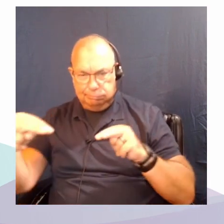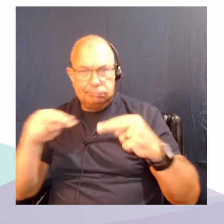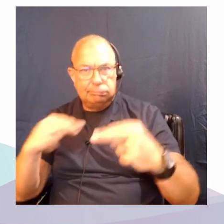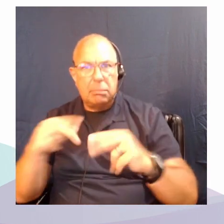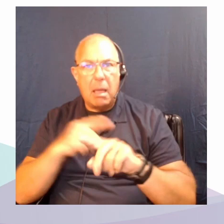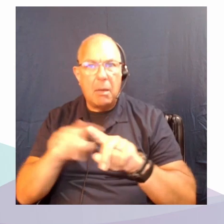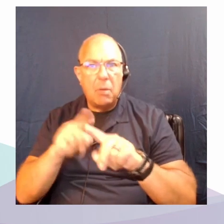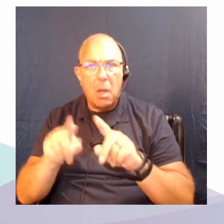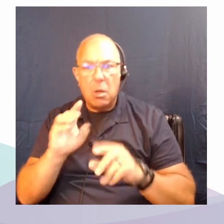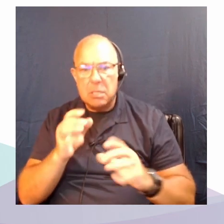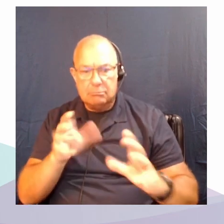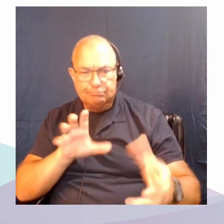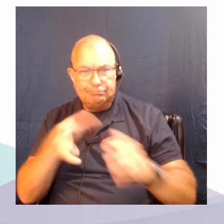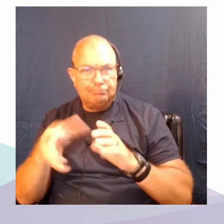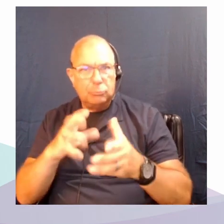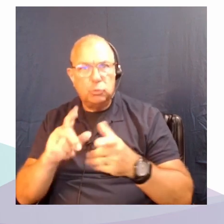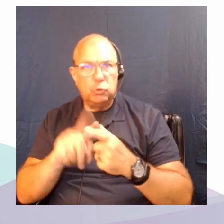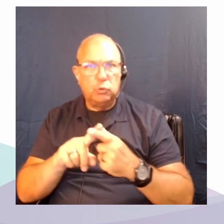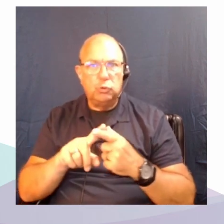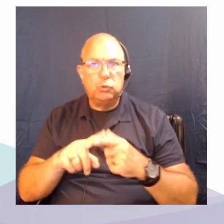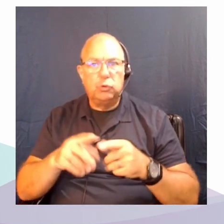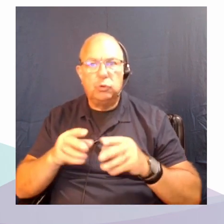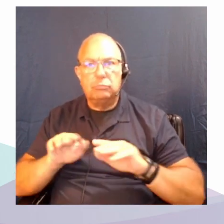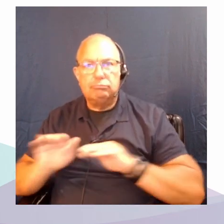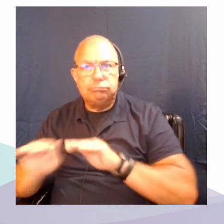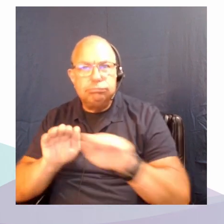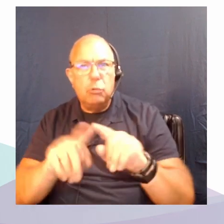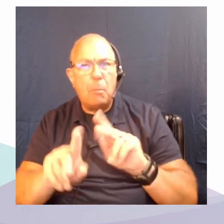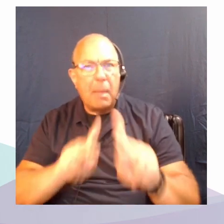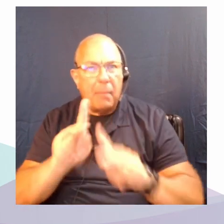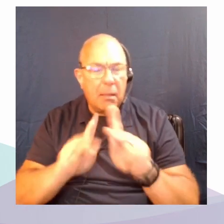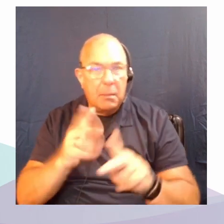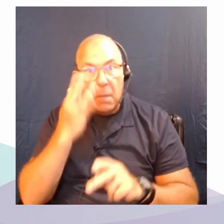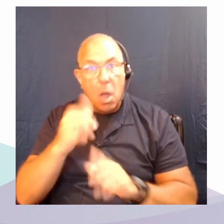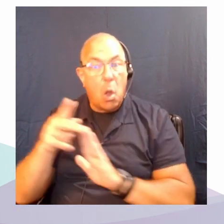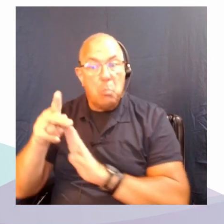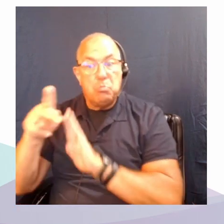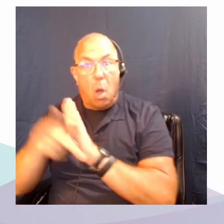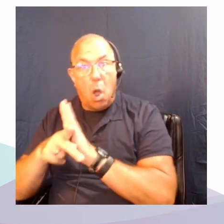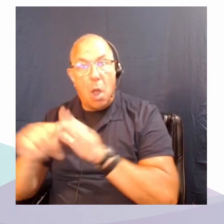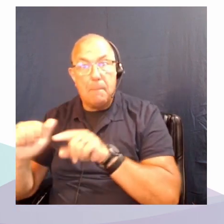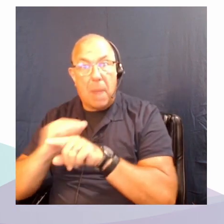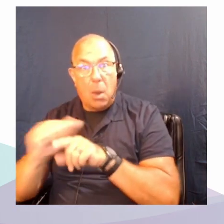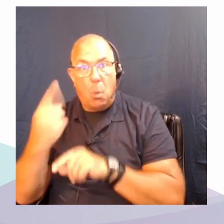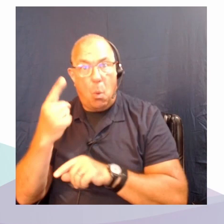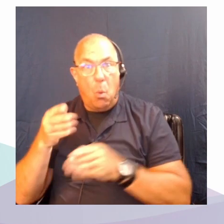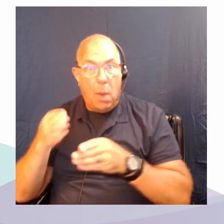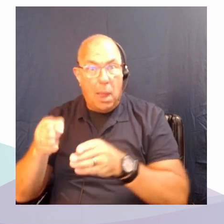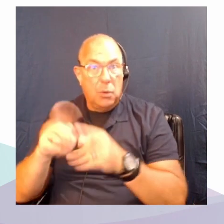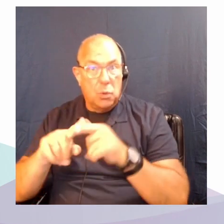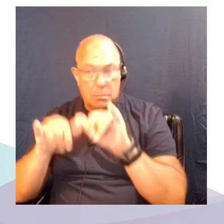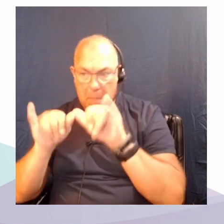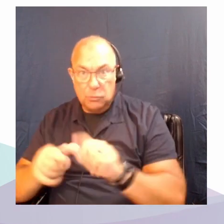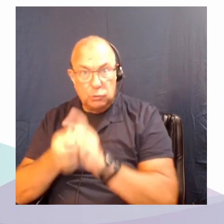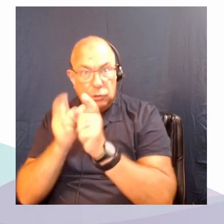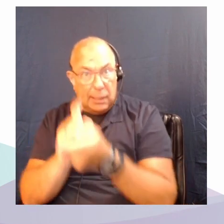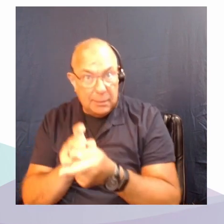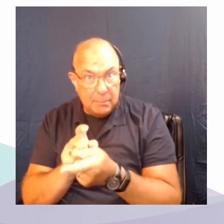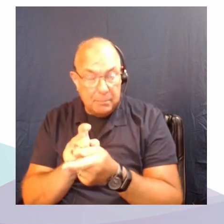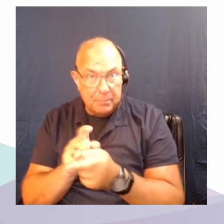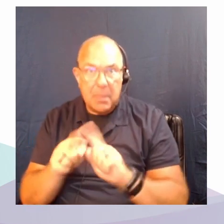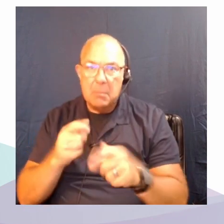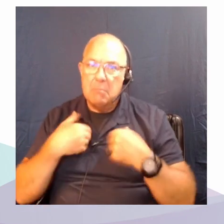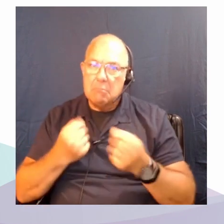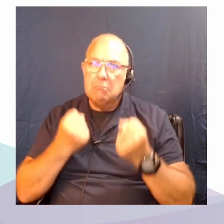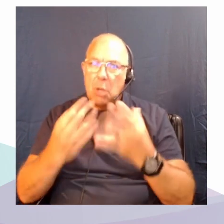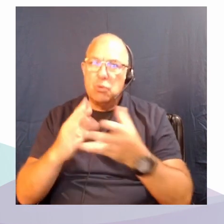to reach broad audiences. Because policy impact is one way to measure change, but there are lots of stories that are told before